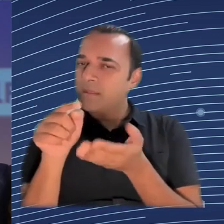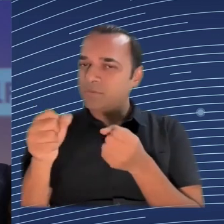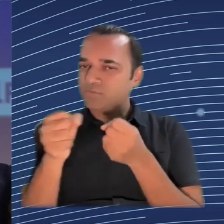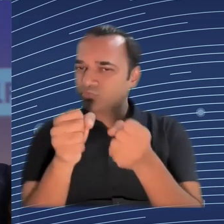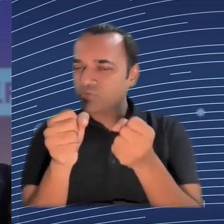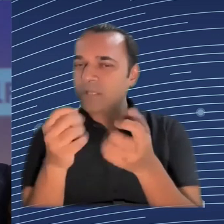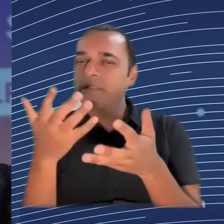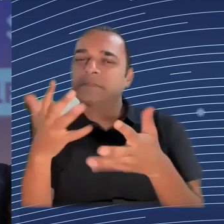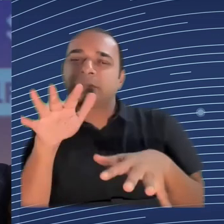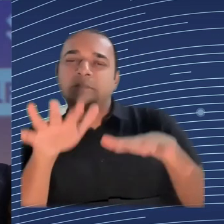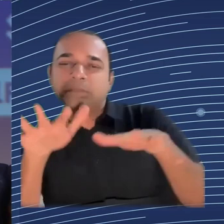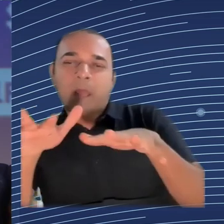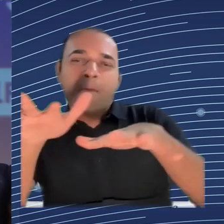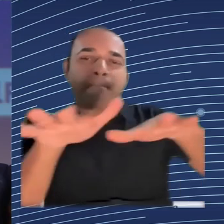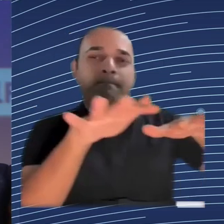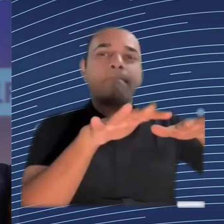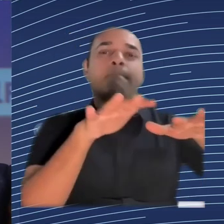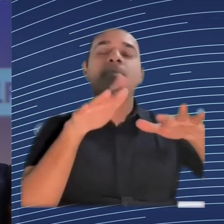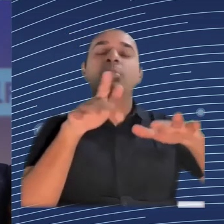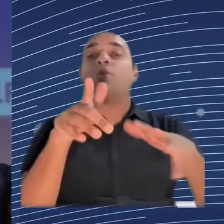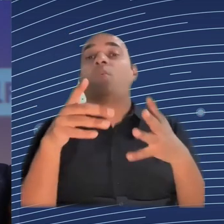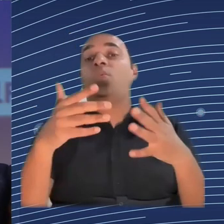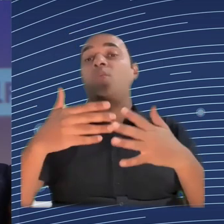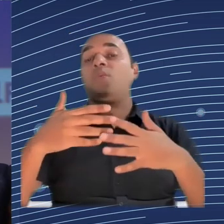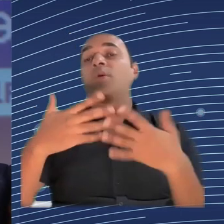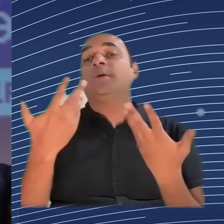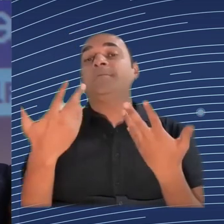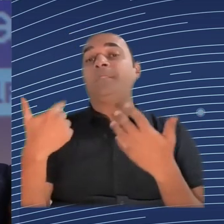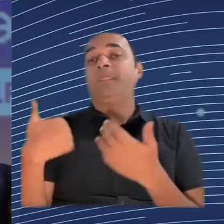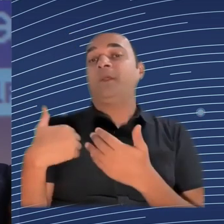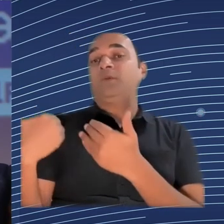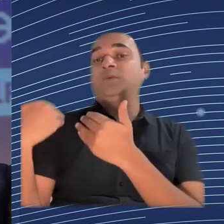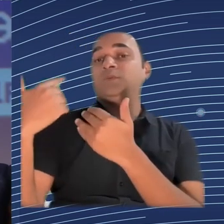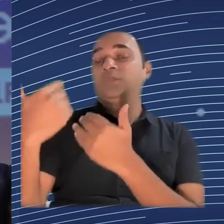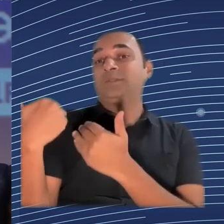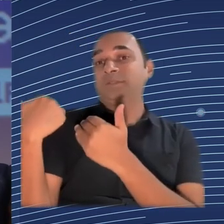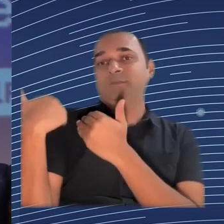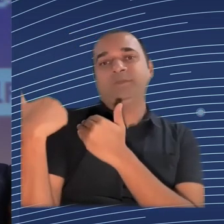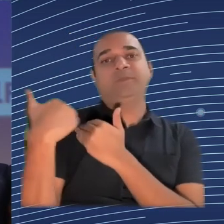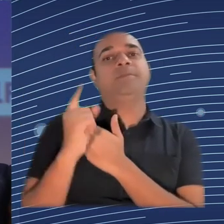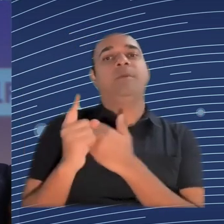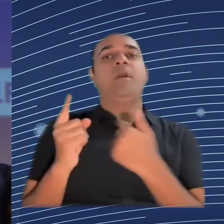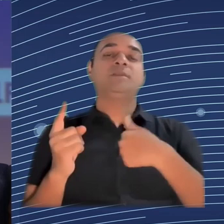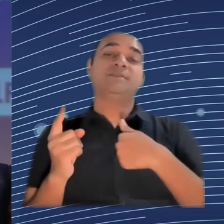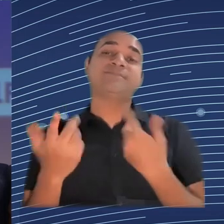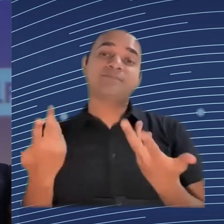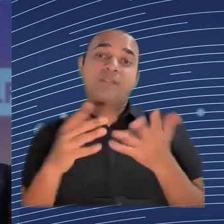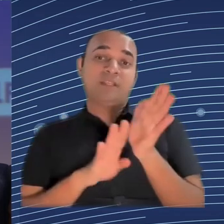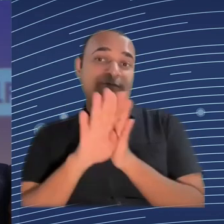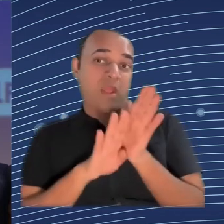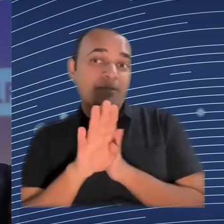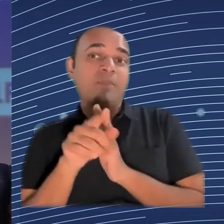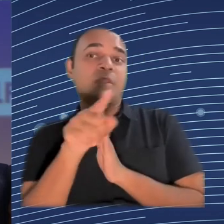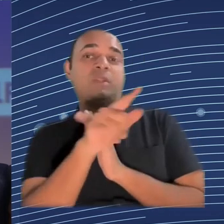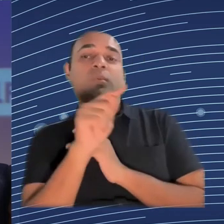And that is also the answer to some of the near term problems. So to me, that kind of collapse into one. And that one is what are